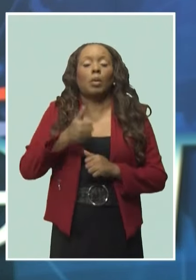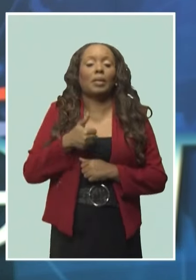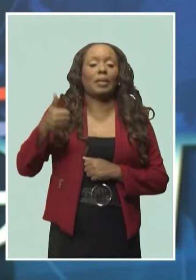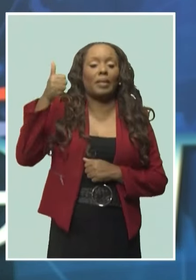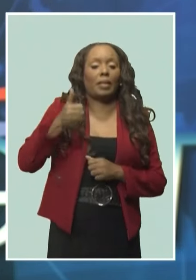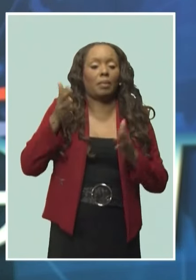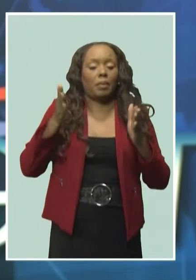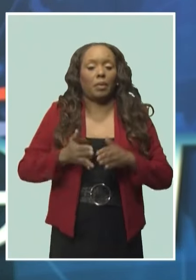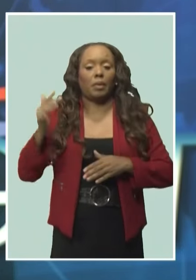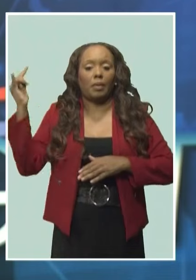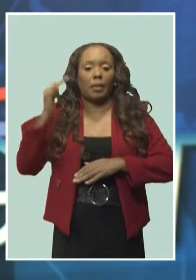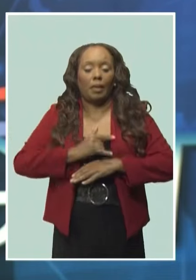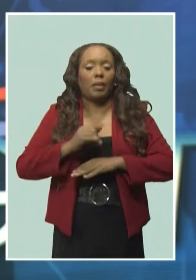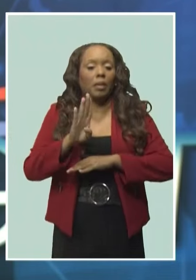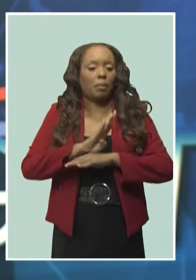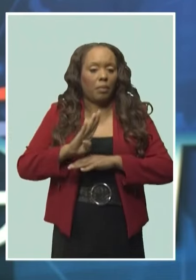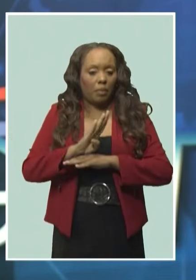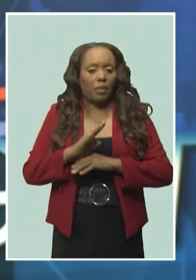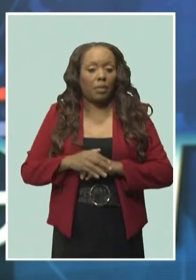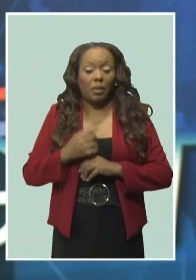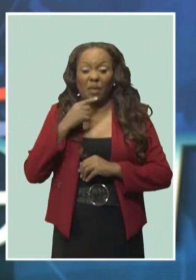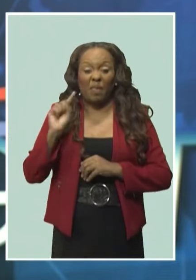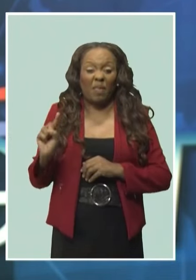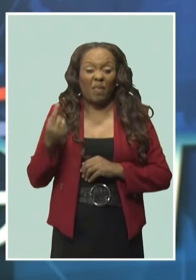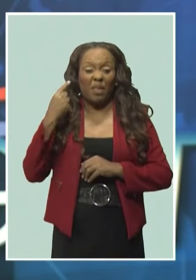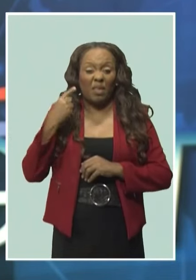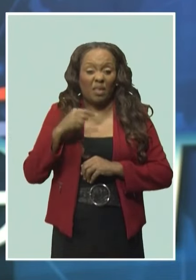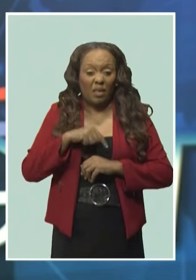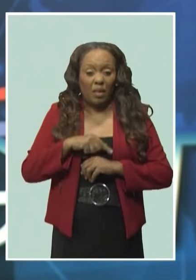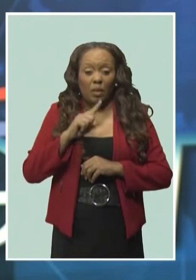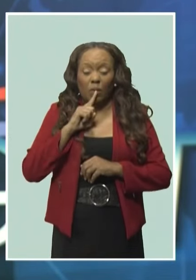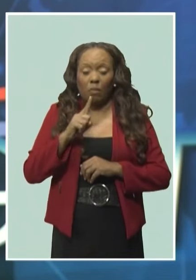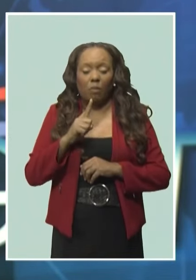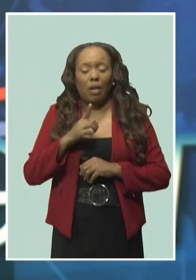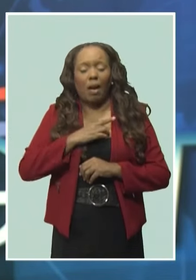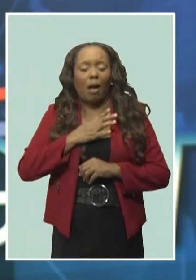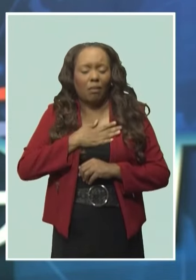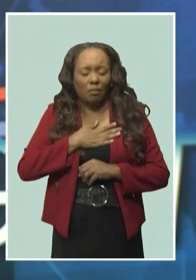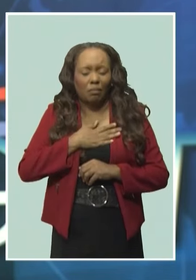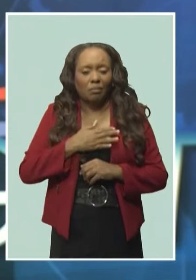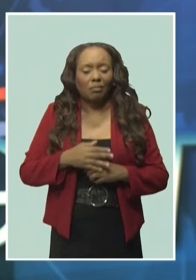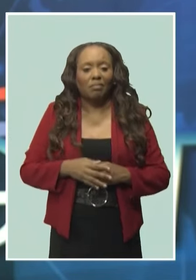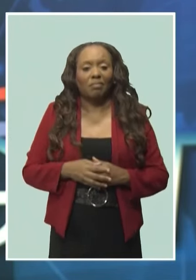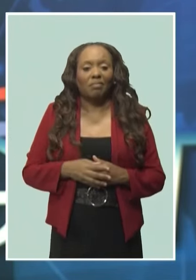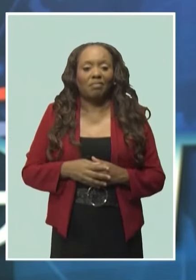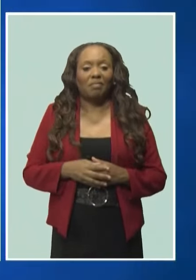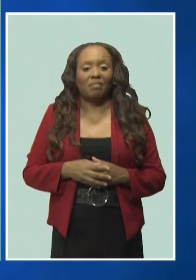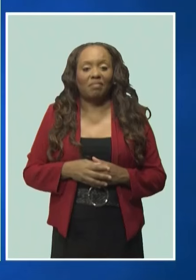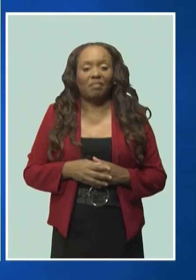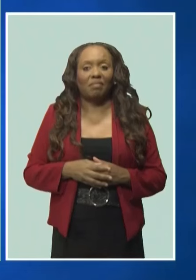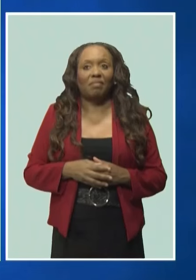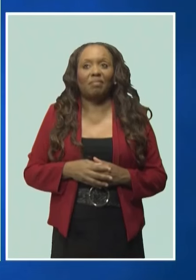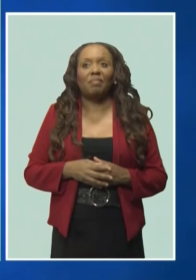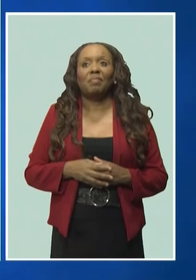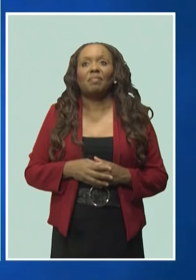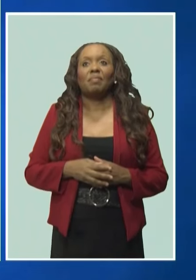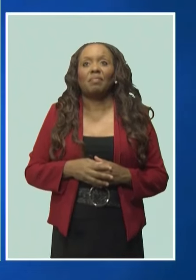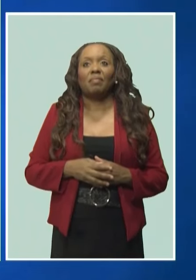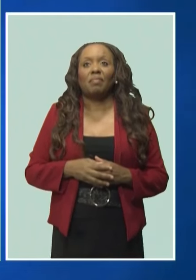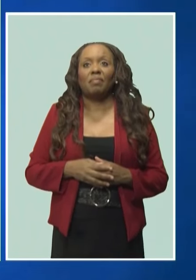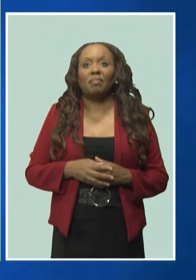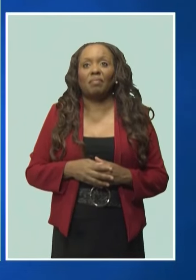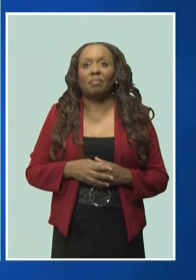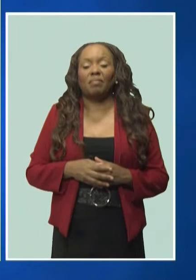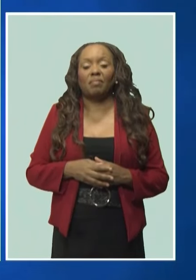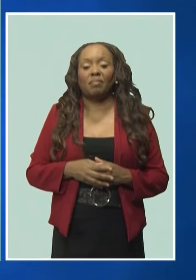She says while this is her first visit to Barbados, the island is close to her heart. It's a testimony of friendship